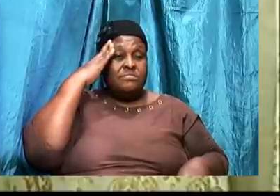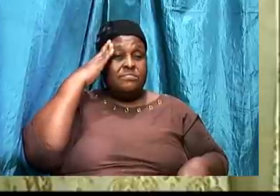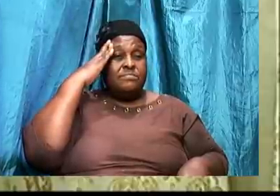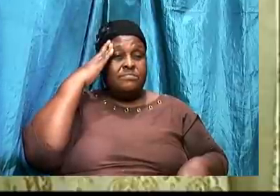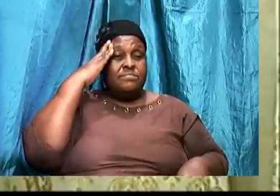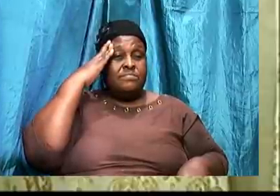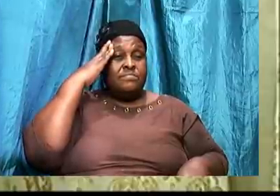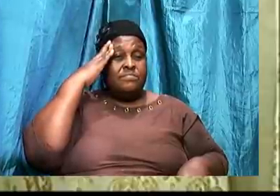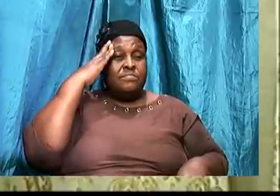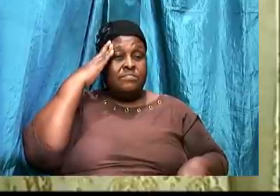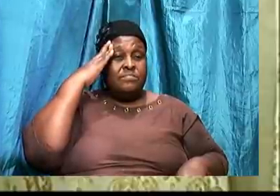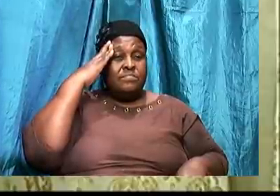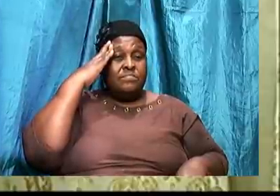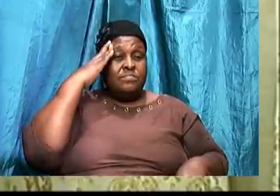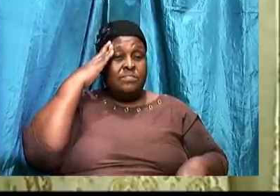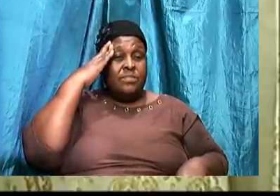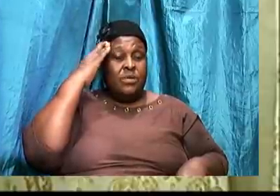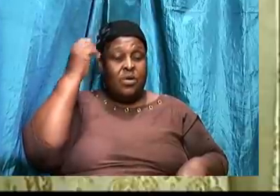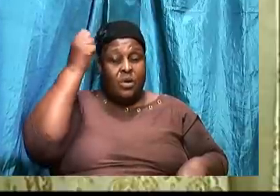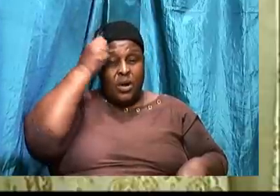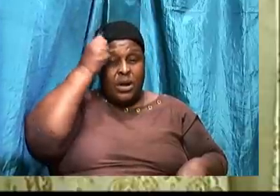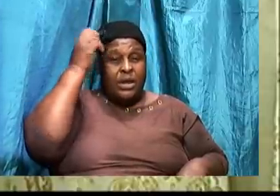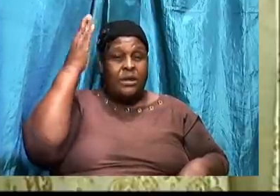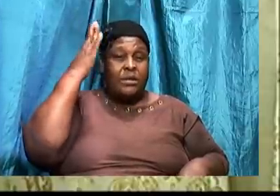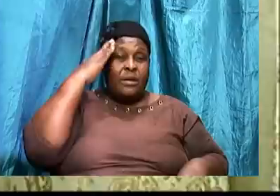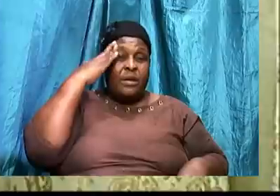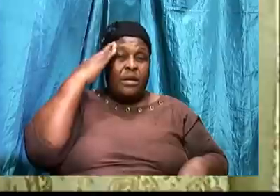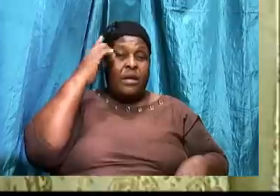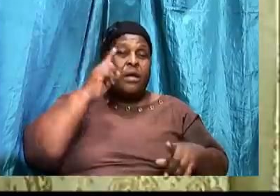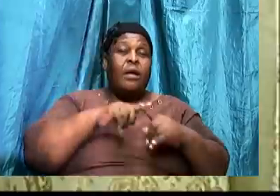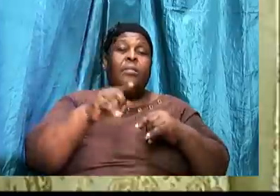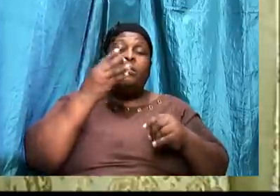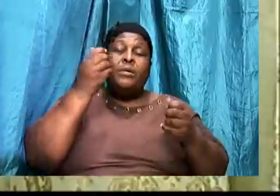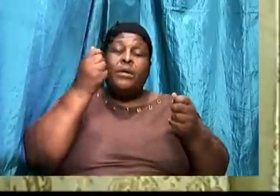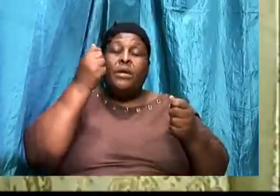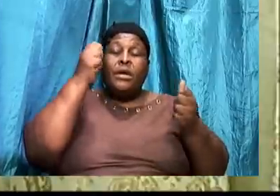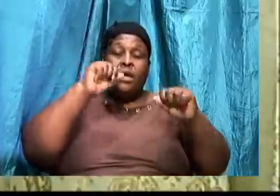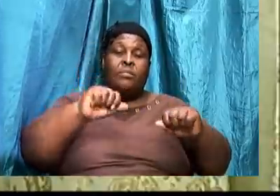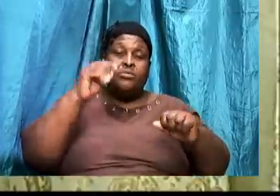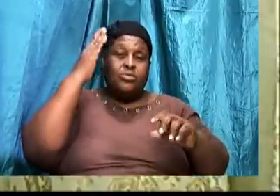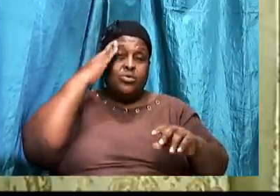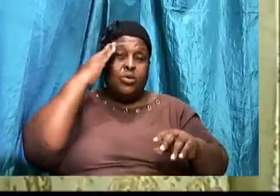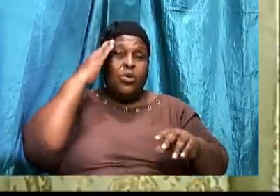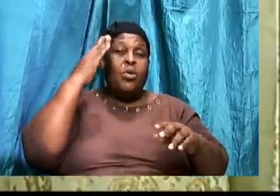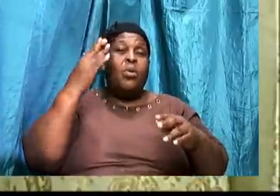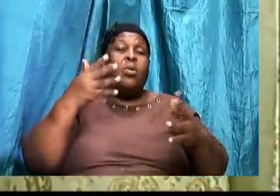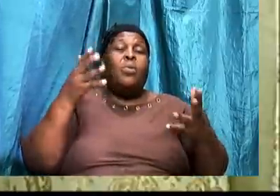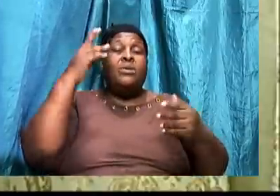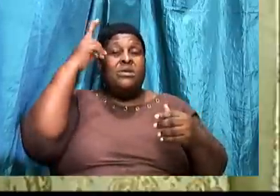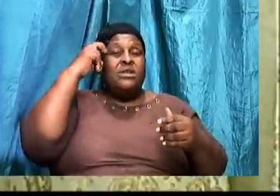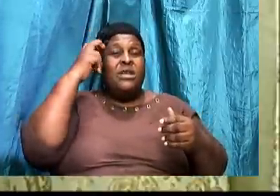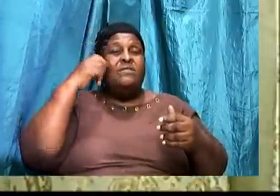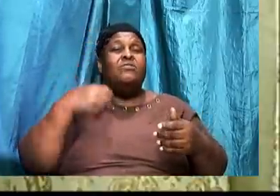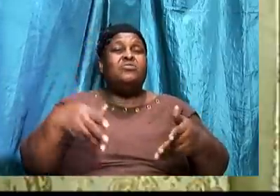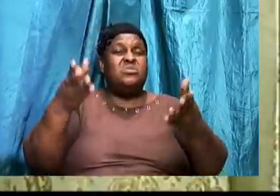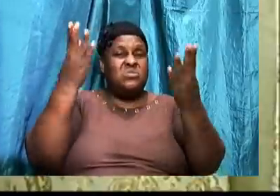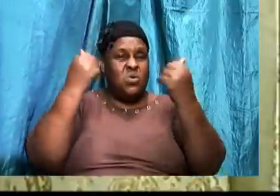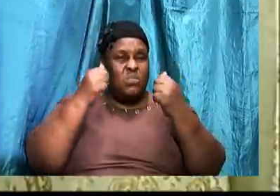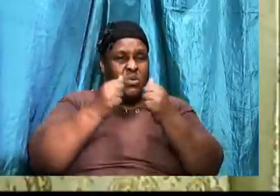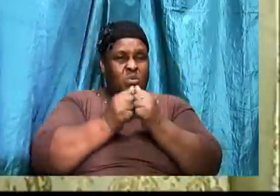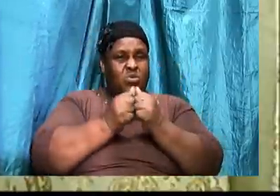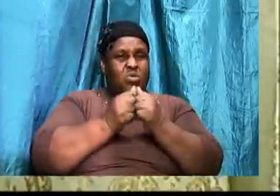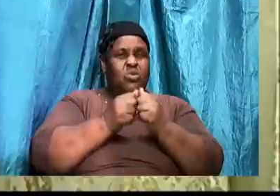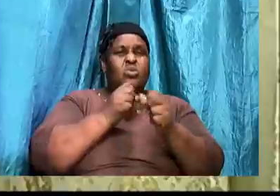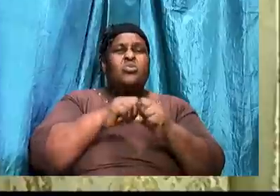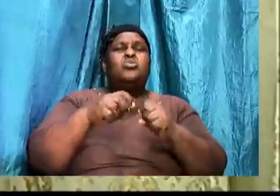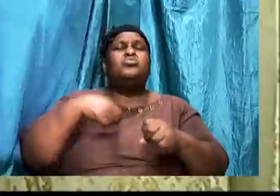Our head knowledge. But to be able to know what he's going to come with. So that we can plan